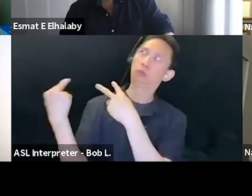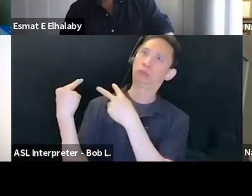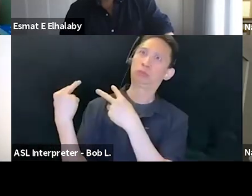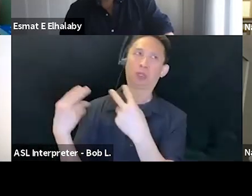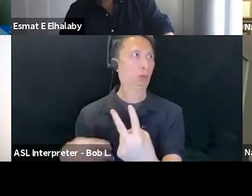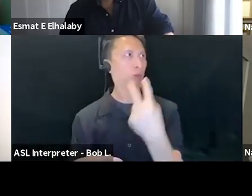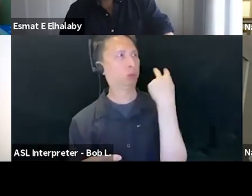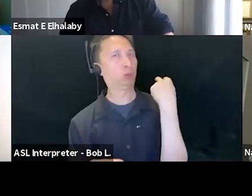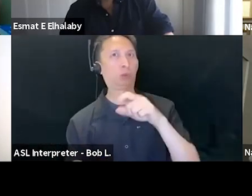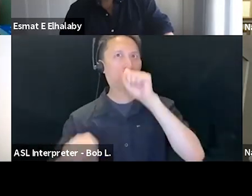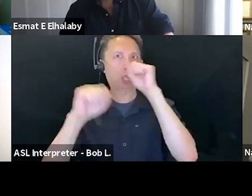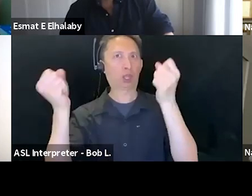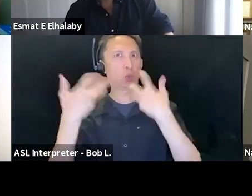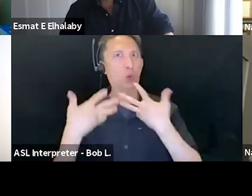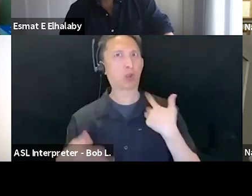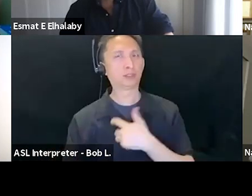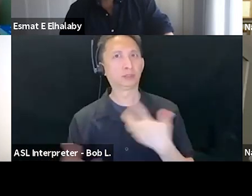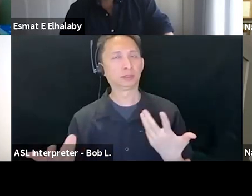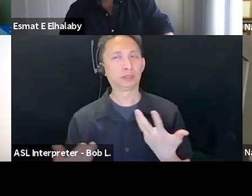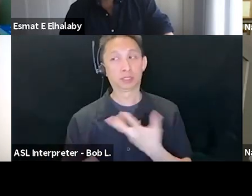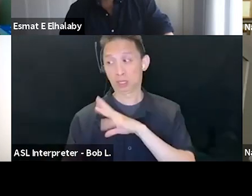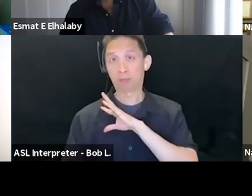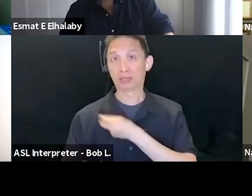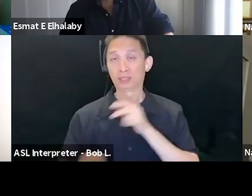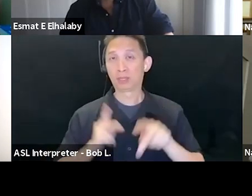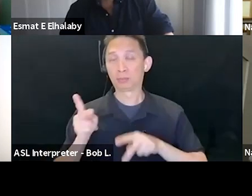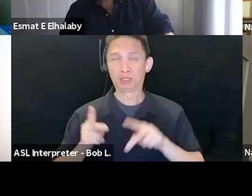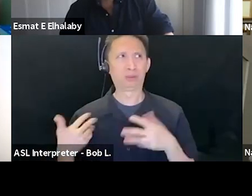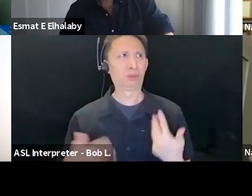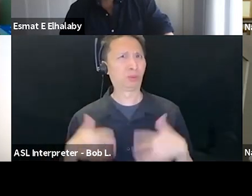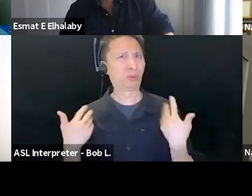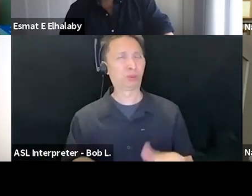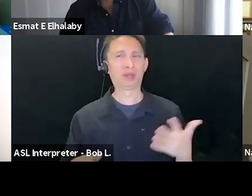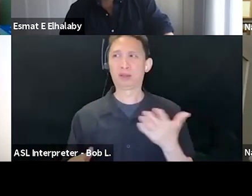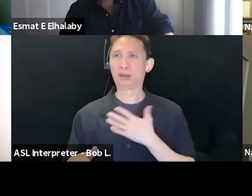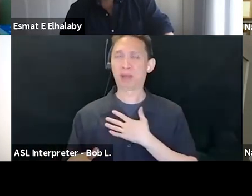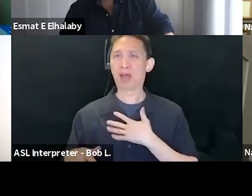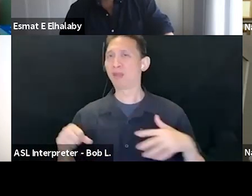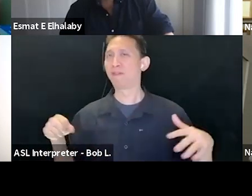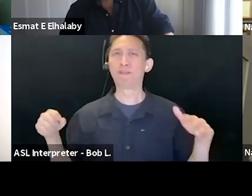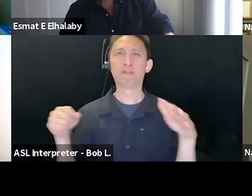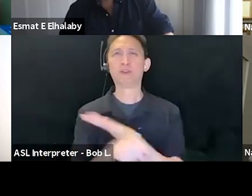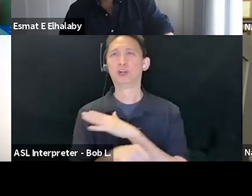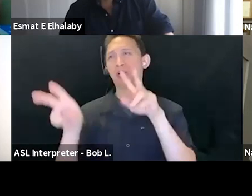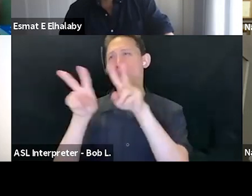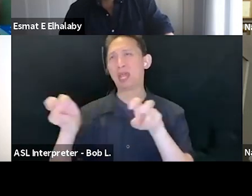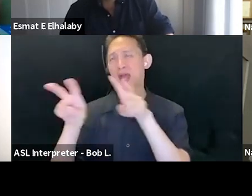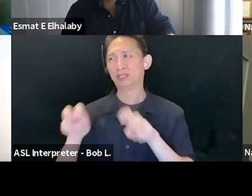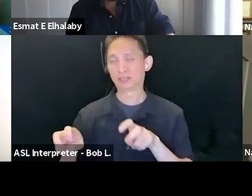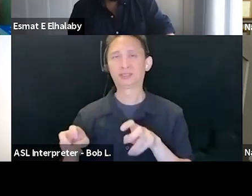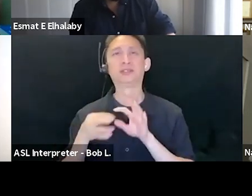fact that the Palestinians are not, this is why like my, my entire production or my entire analysis on